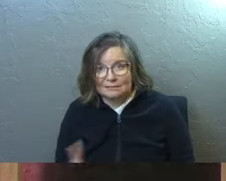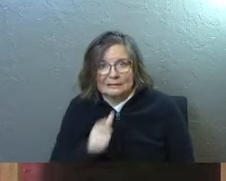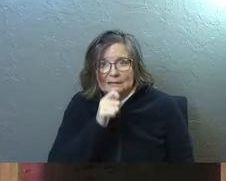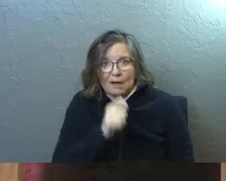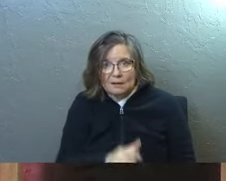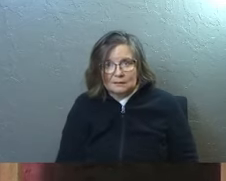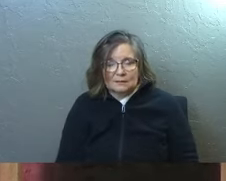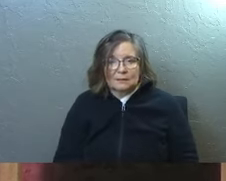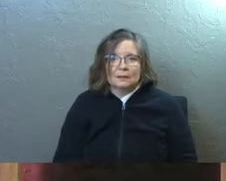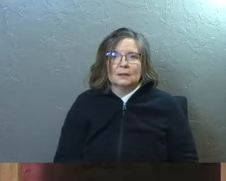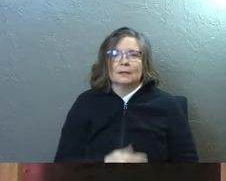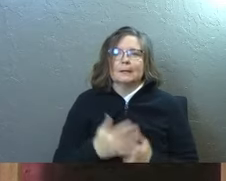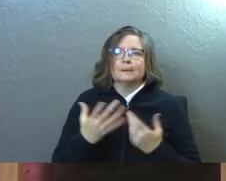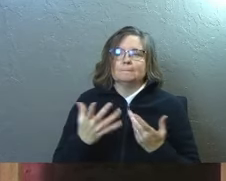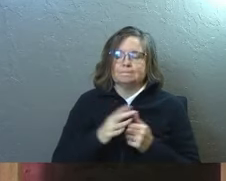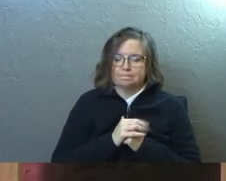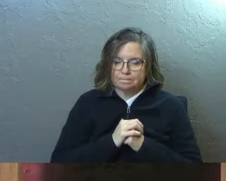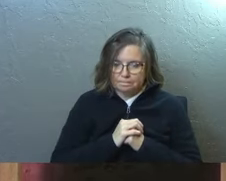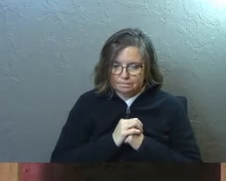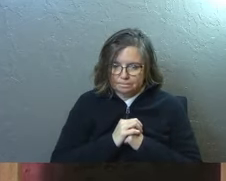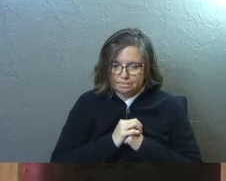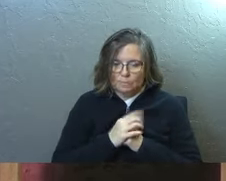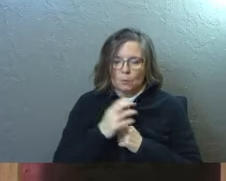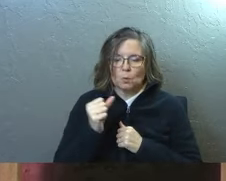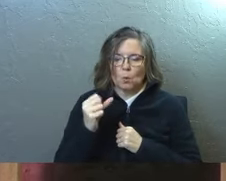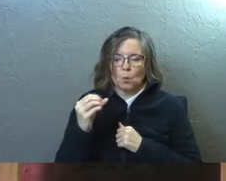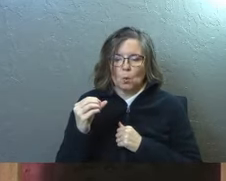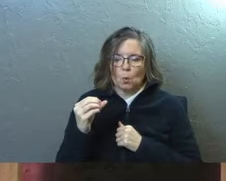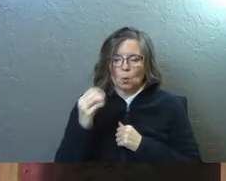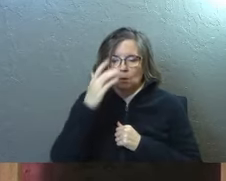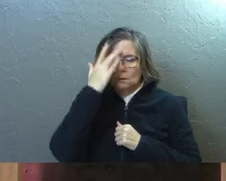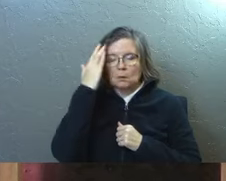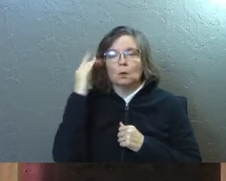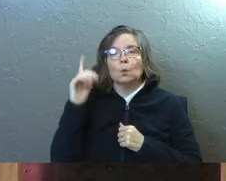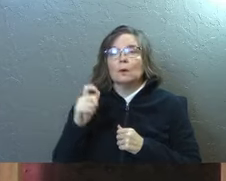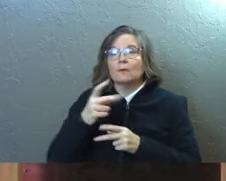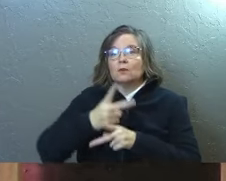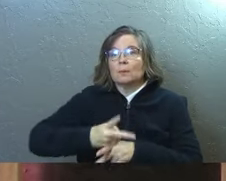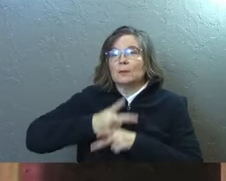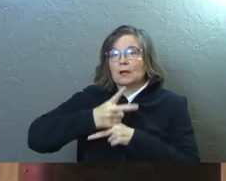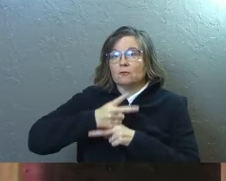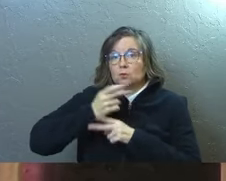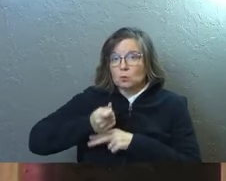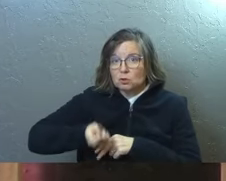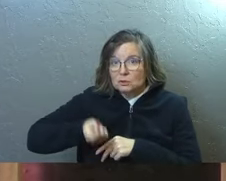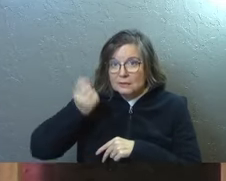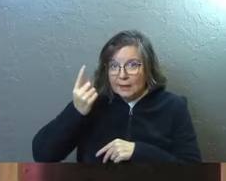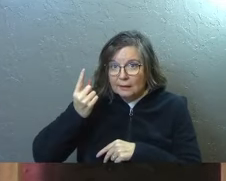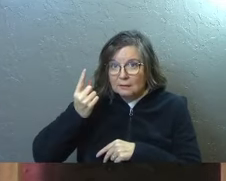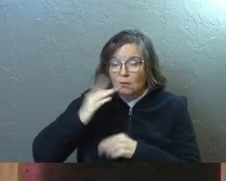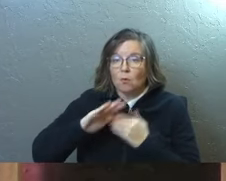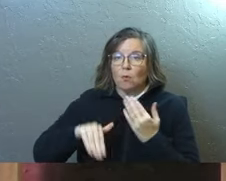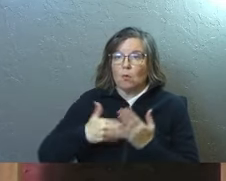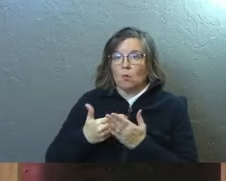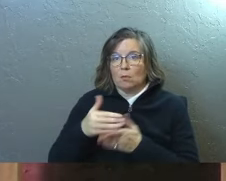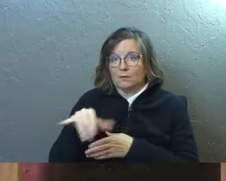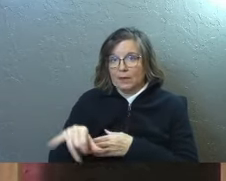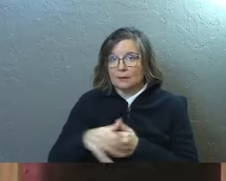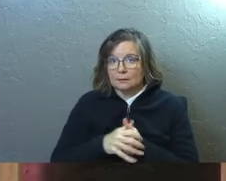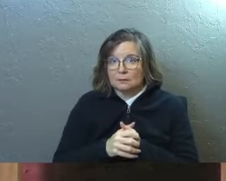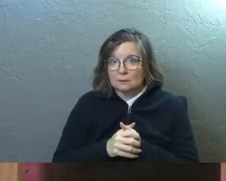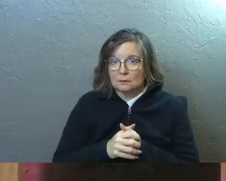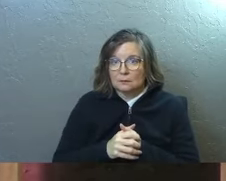It's not. Um, and so we've got to be careful to understand all of that.